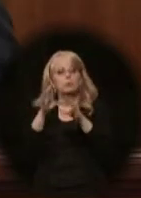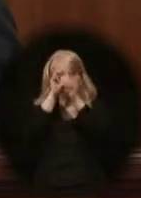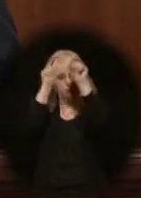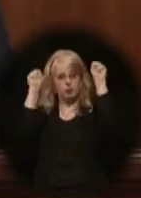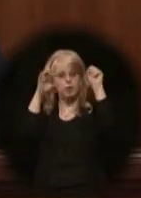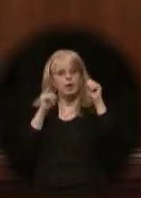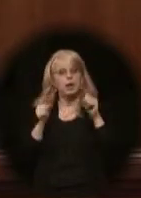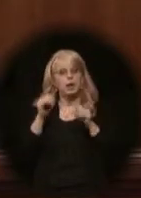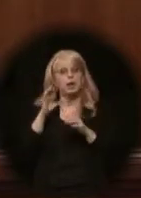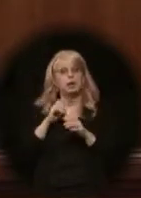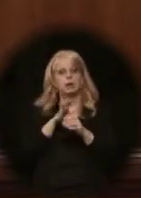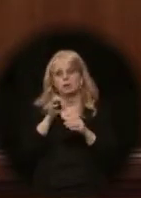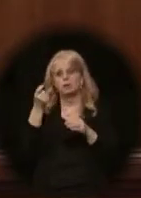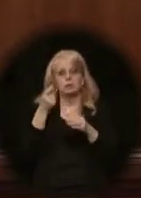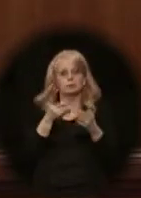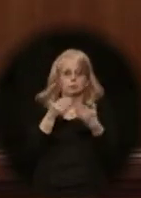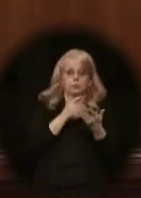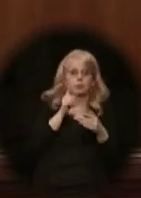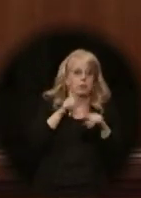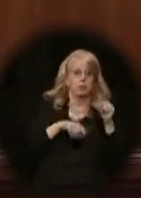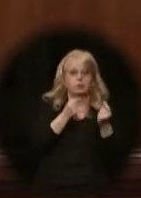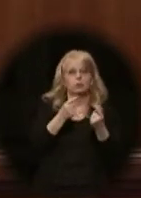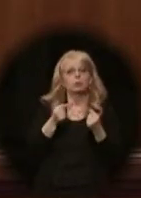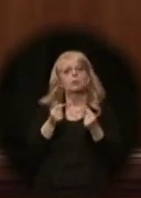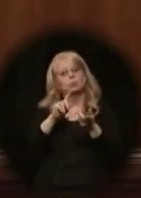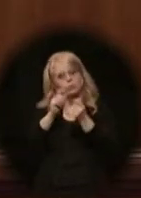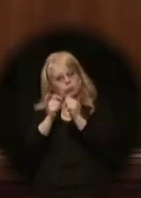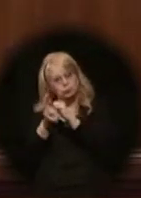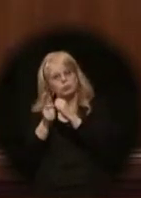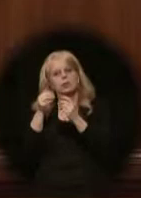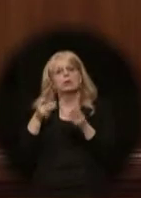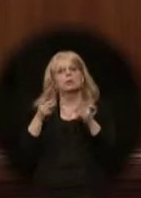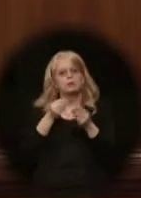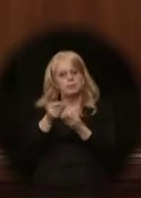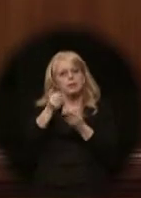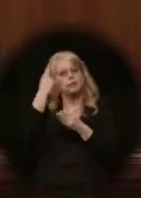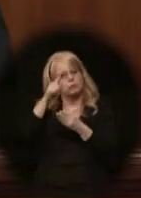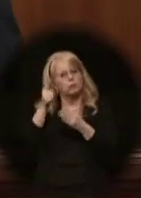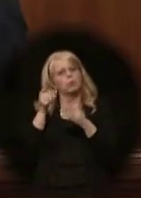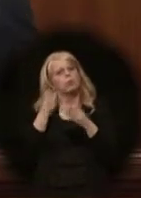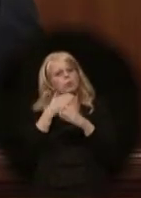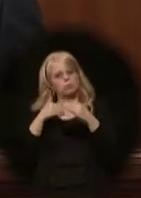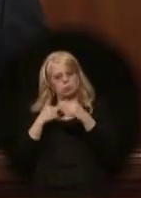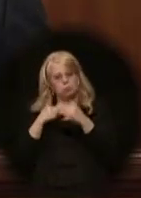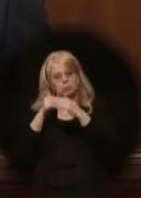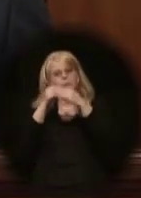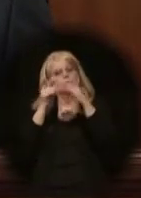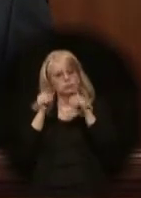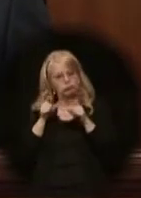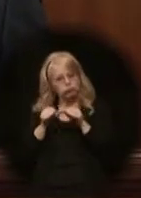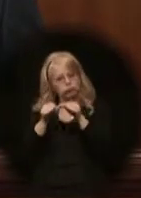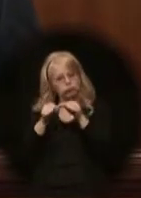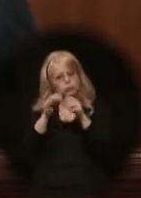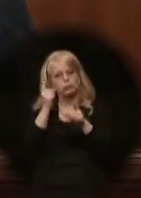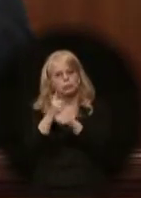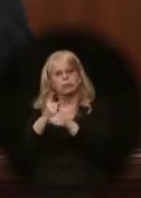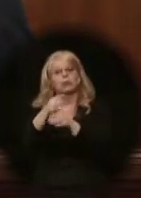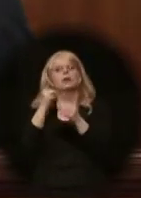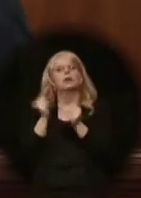Congress have been unable to do, reform spending so we can live within our means during this generation and the next.